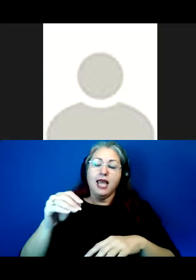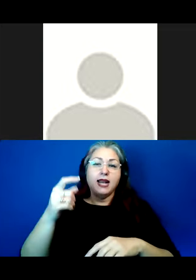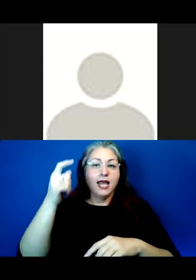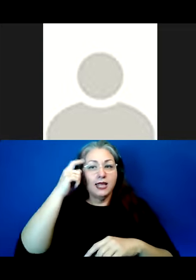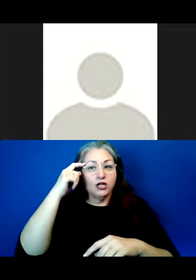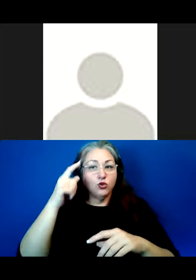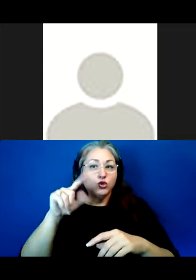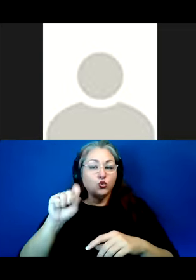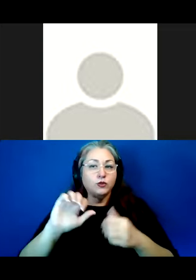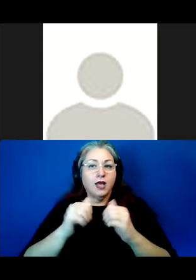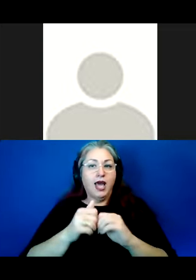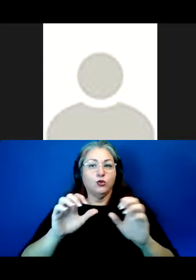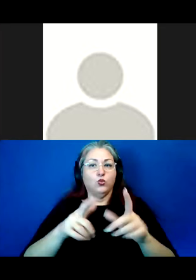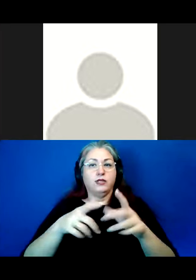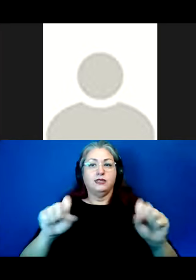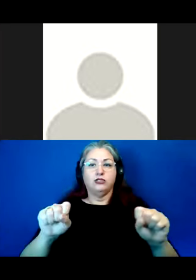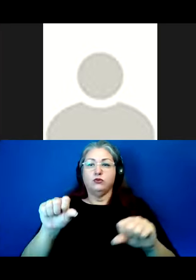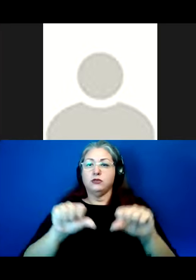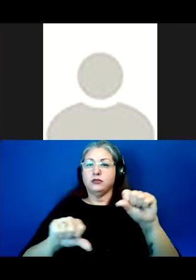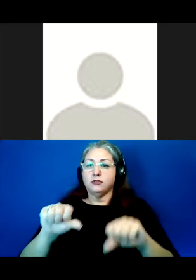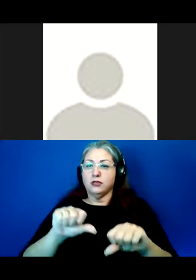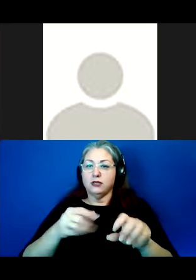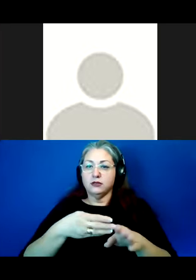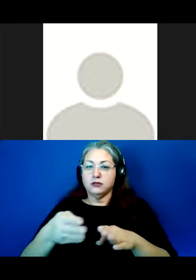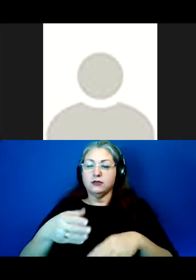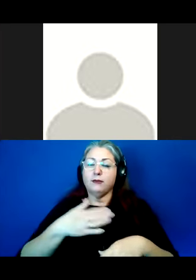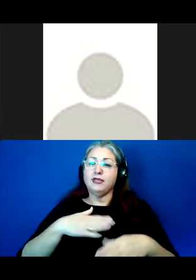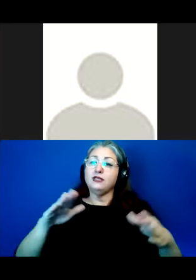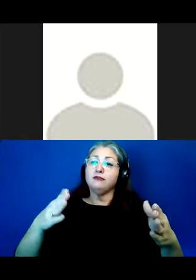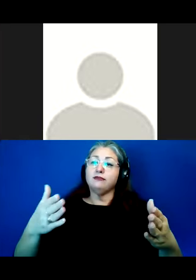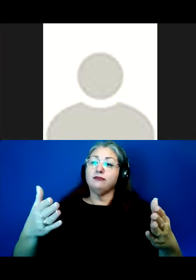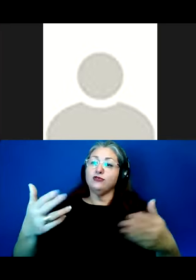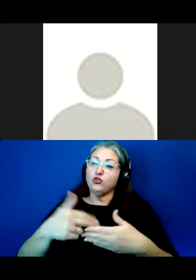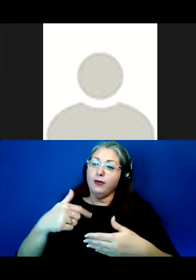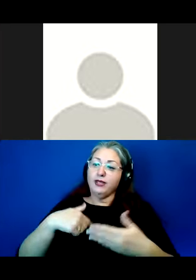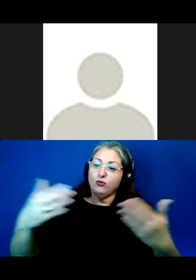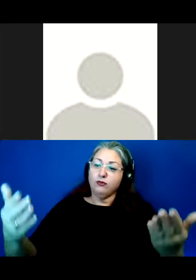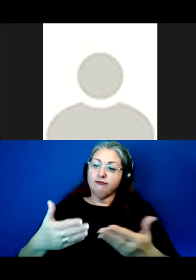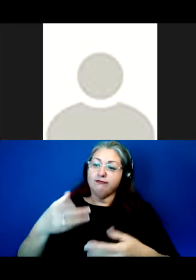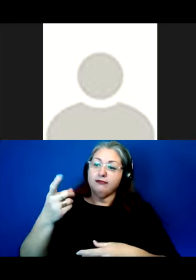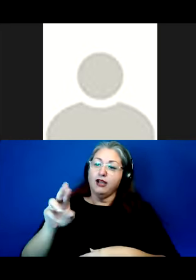as ways of doing linguistic science. Please join me in welcoming Dr. Leonard.